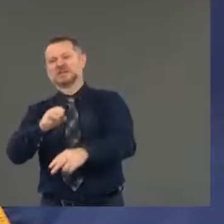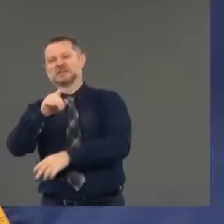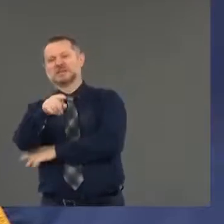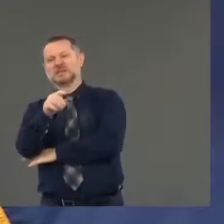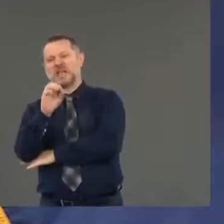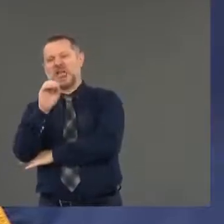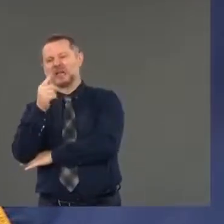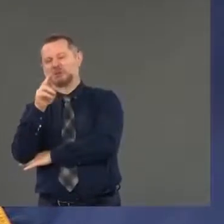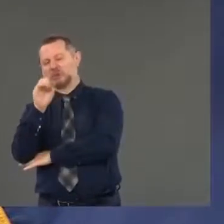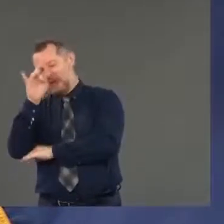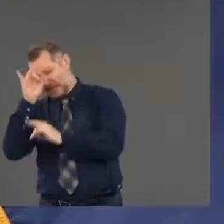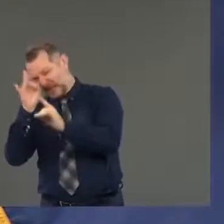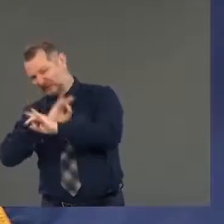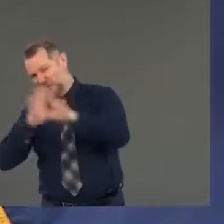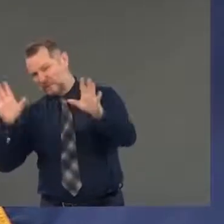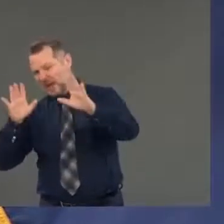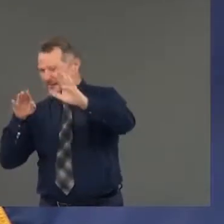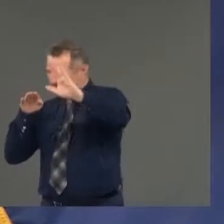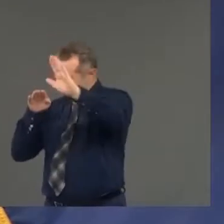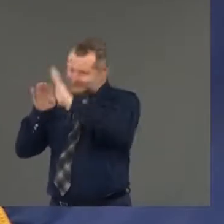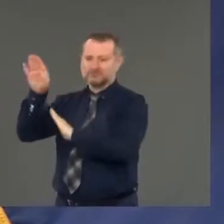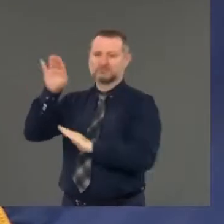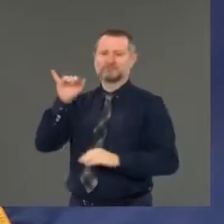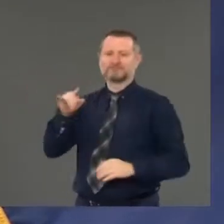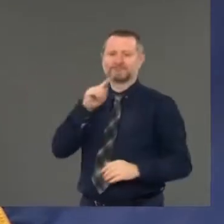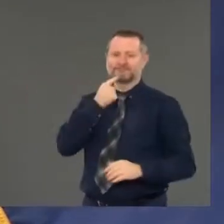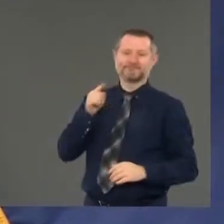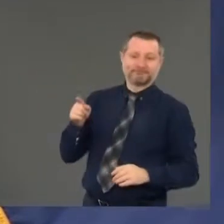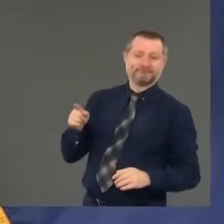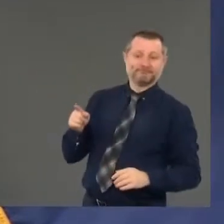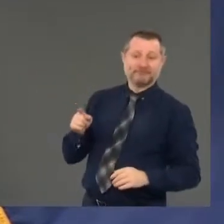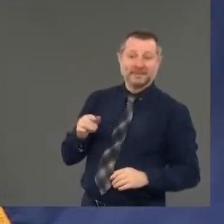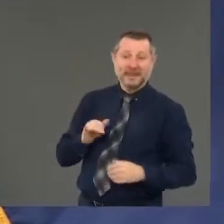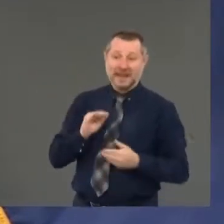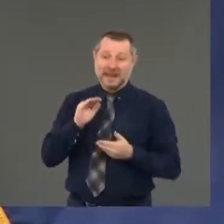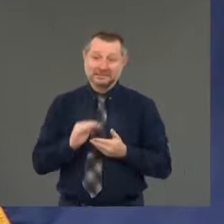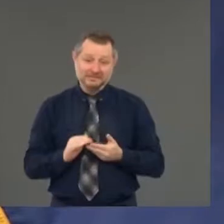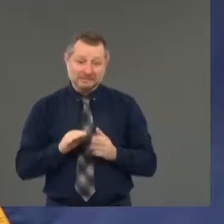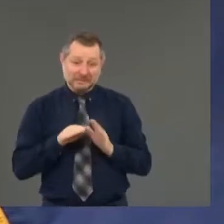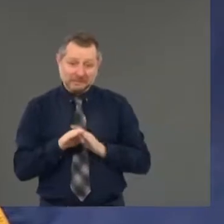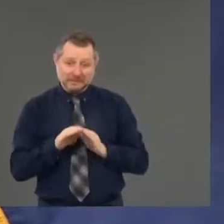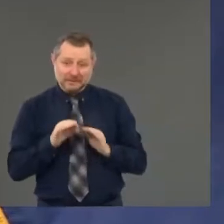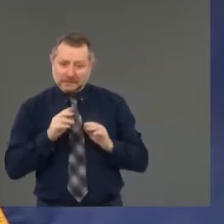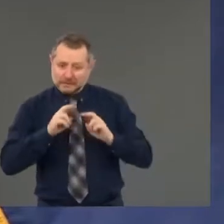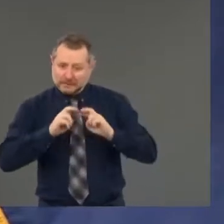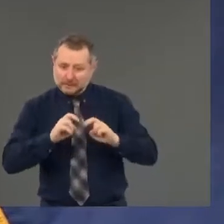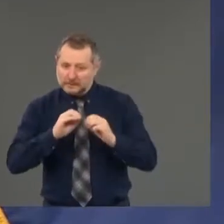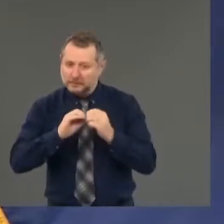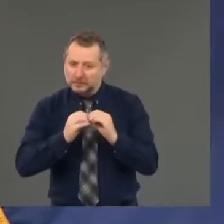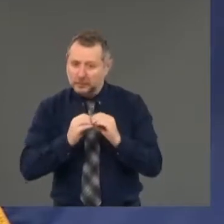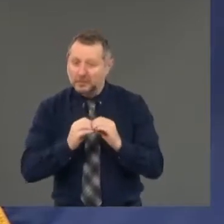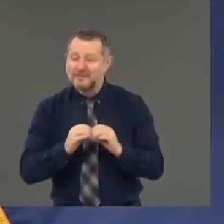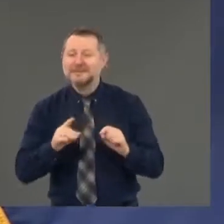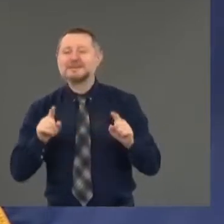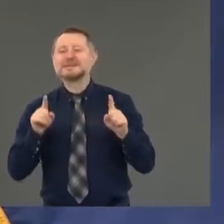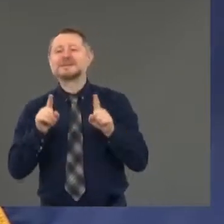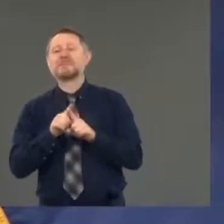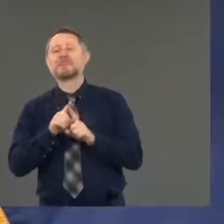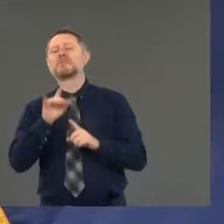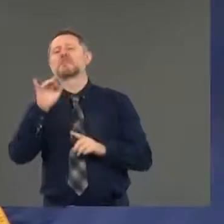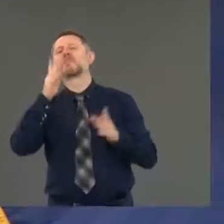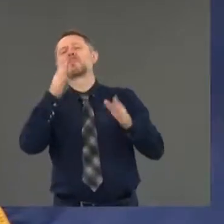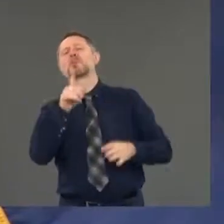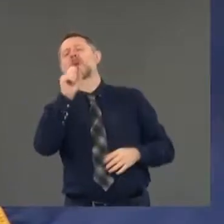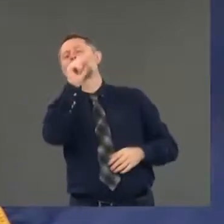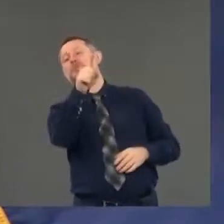extremes, they would look at, look within the number to see if they could explain it. So at what point do you say, we've got a problem, and